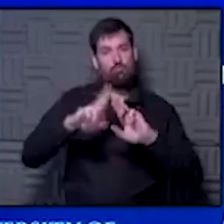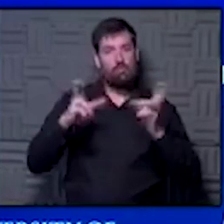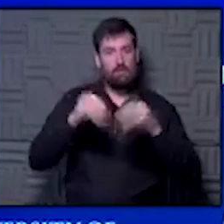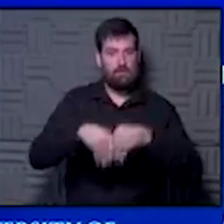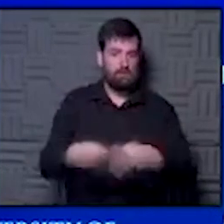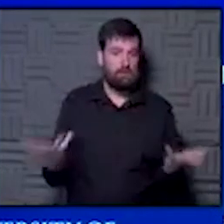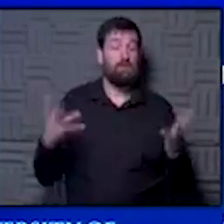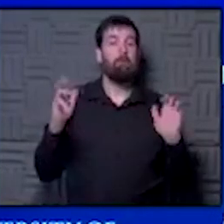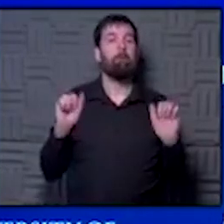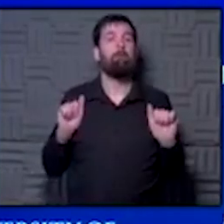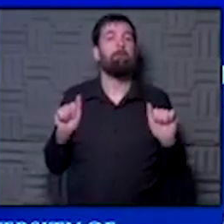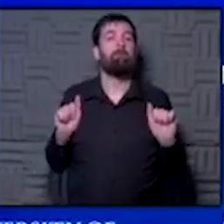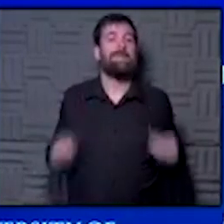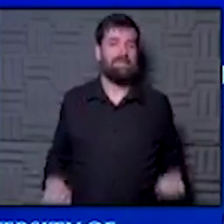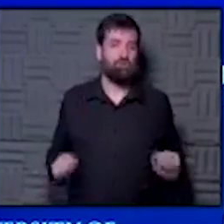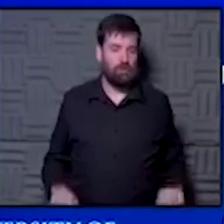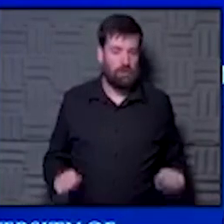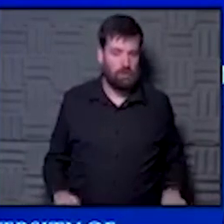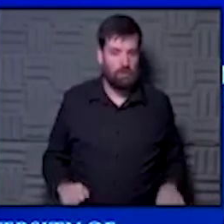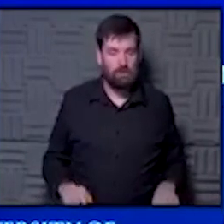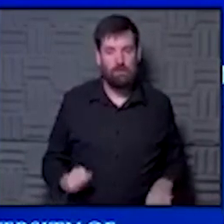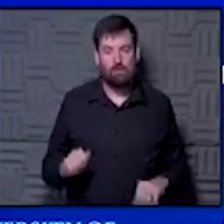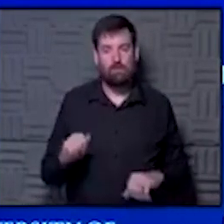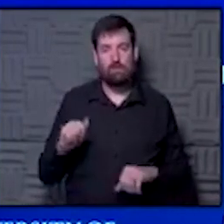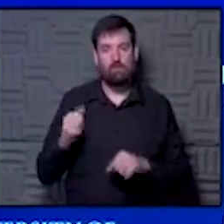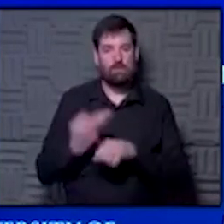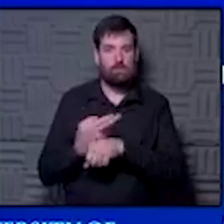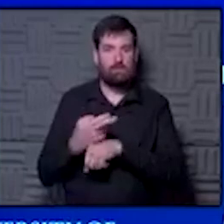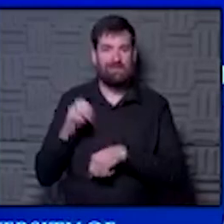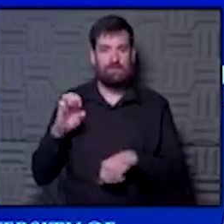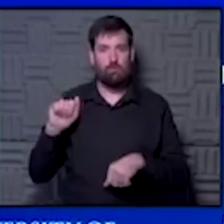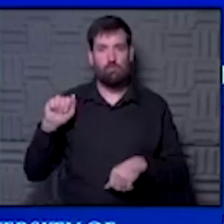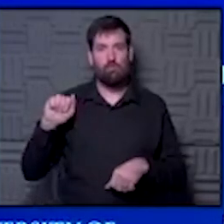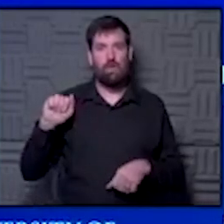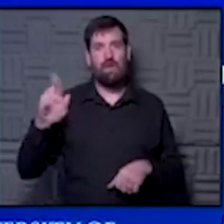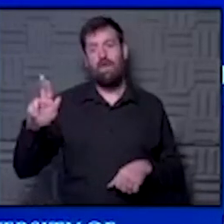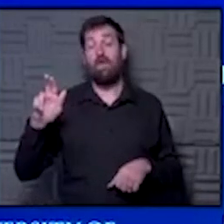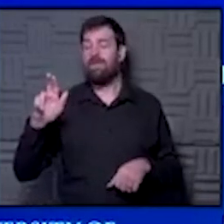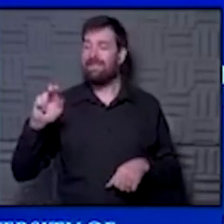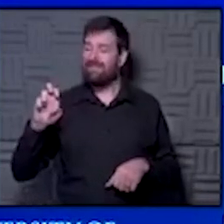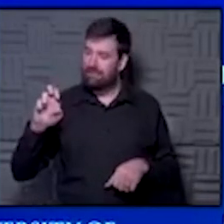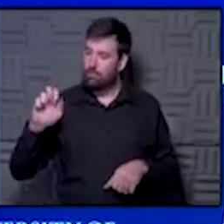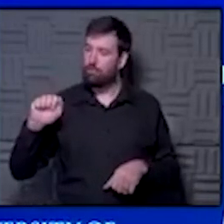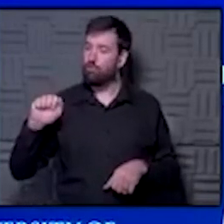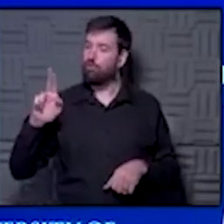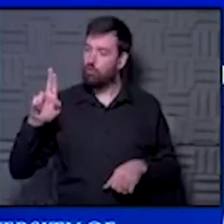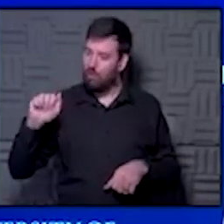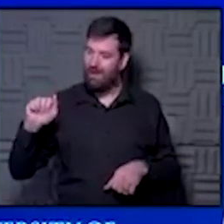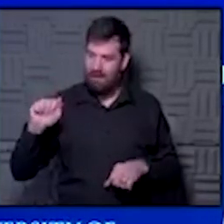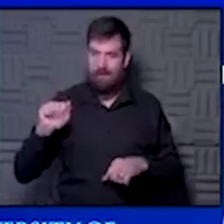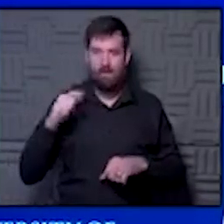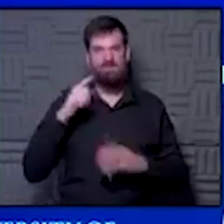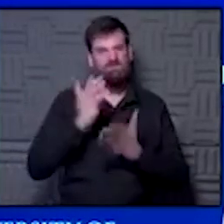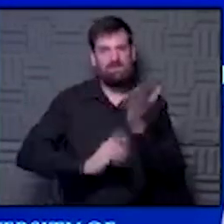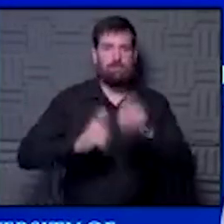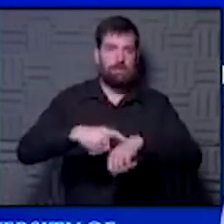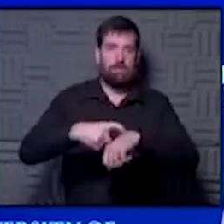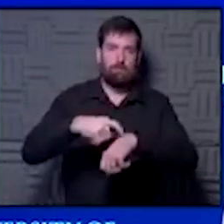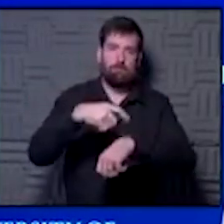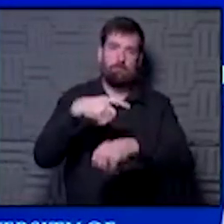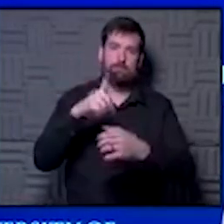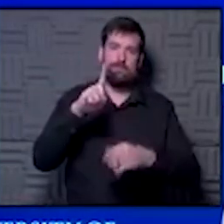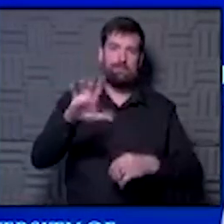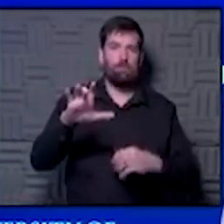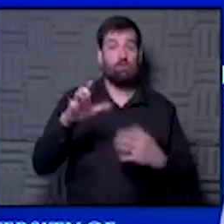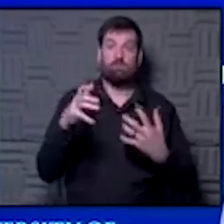potentially under an EUA as early as this is some time point in December. So I think